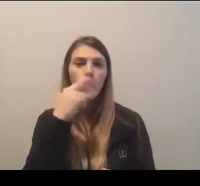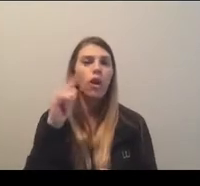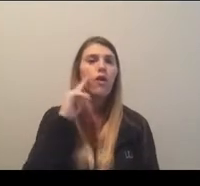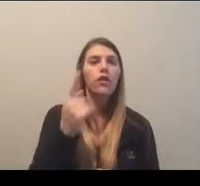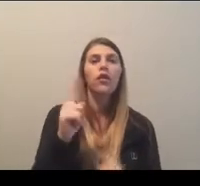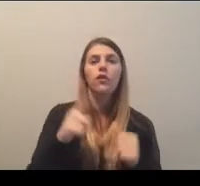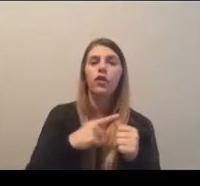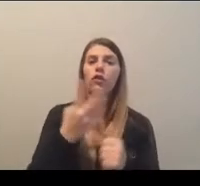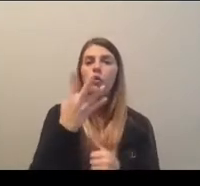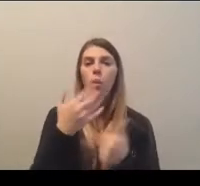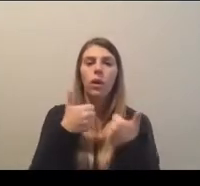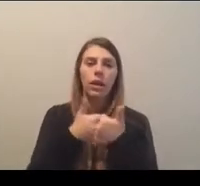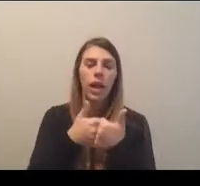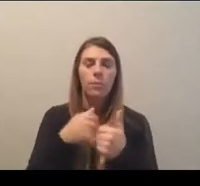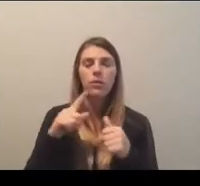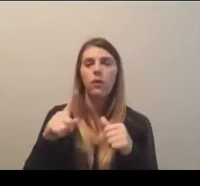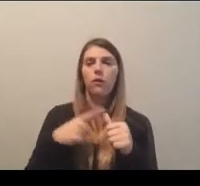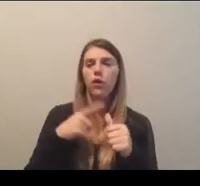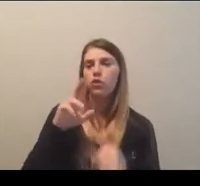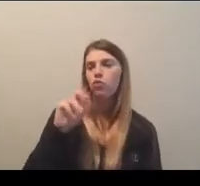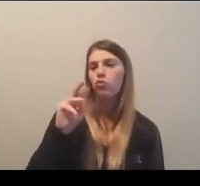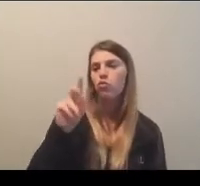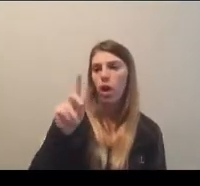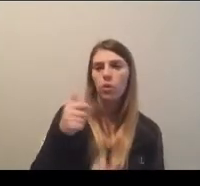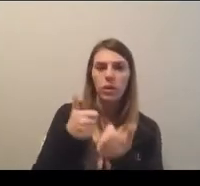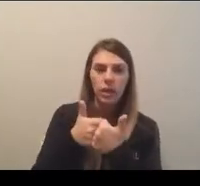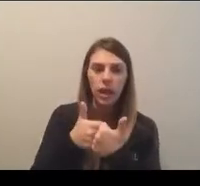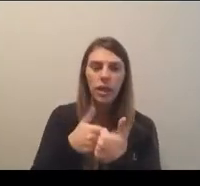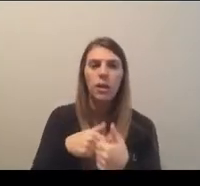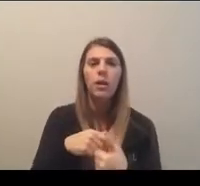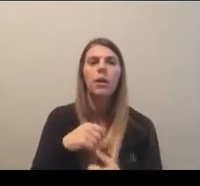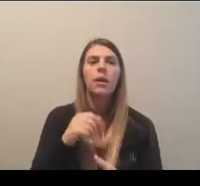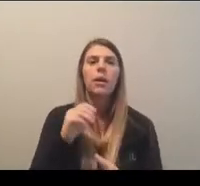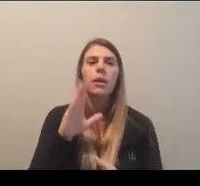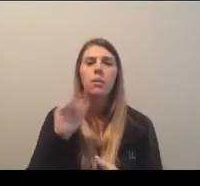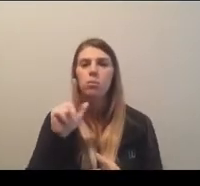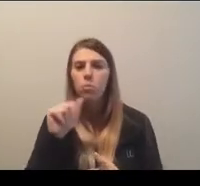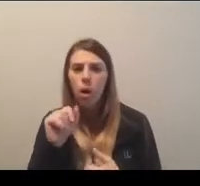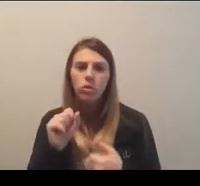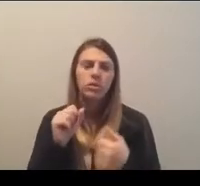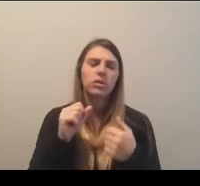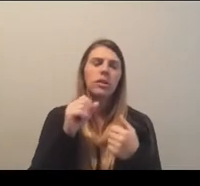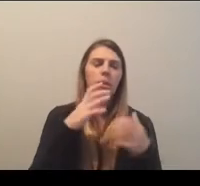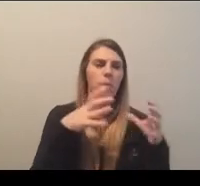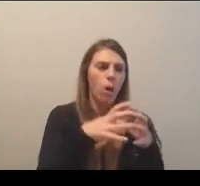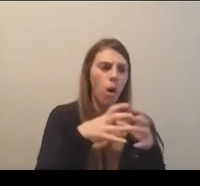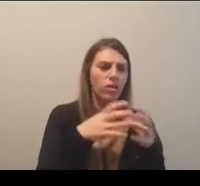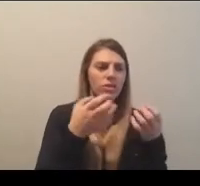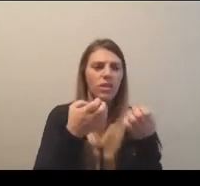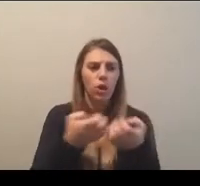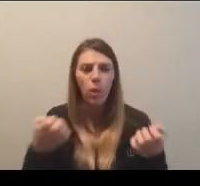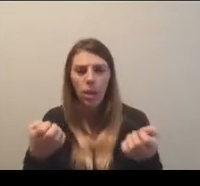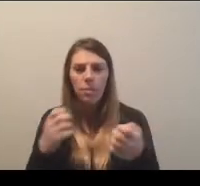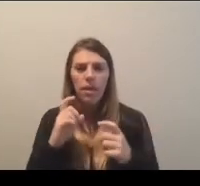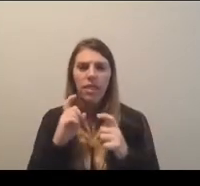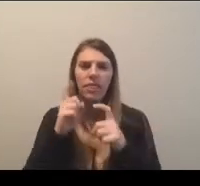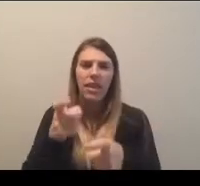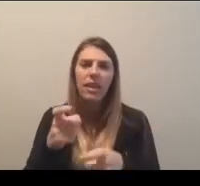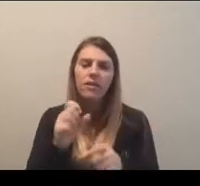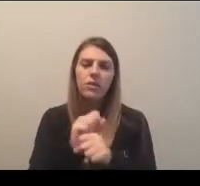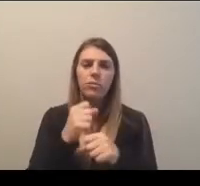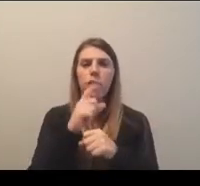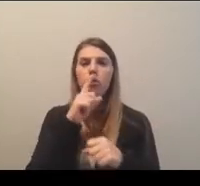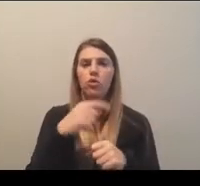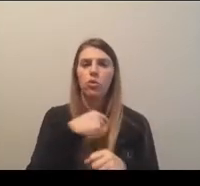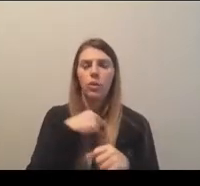four games and first round games, you know, balls and equipment and the gifts and mementos, all of that, that we've had to move our selection